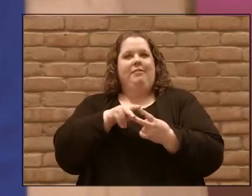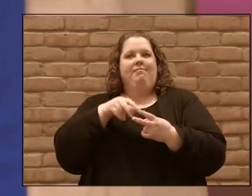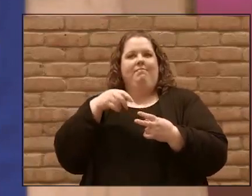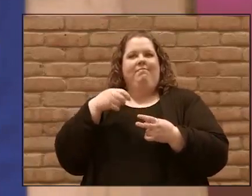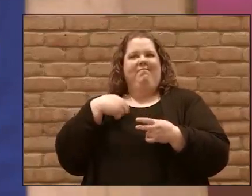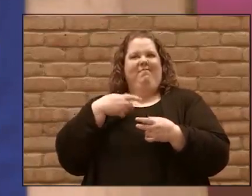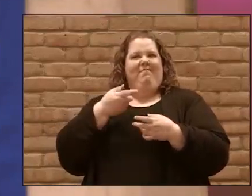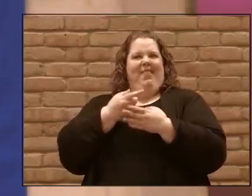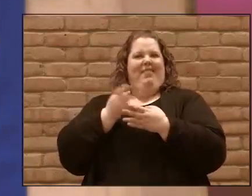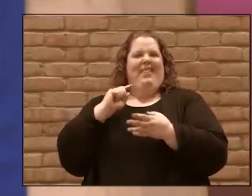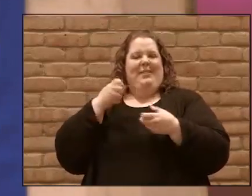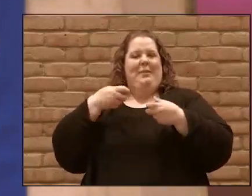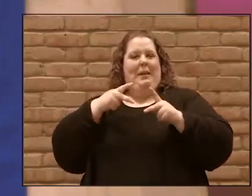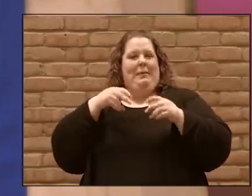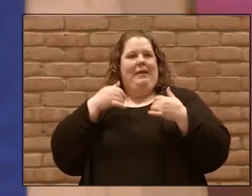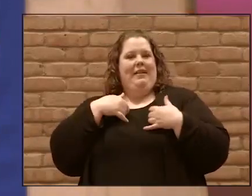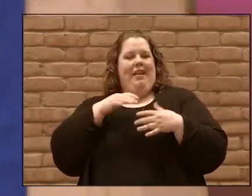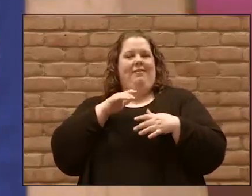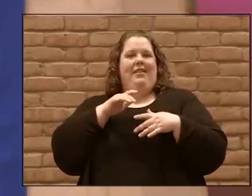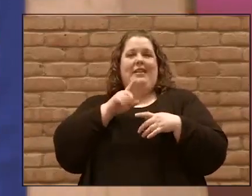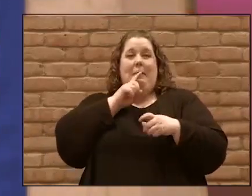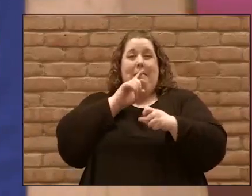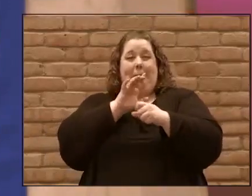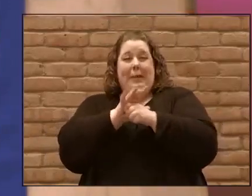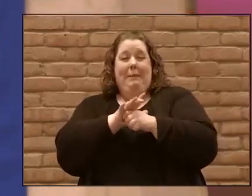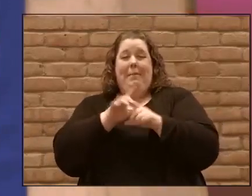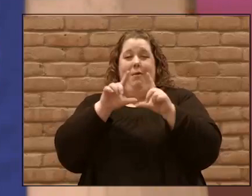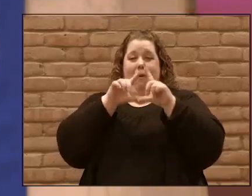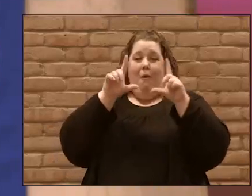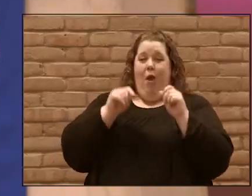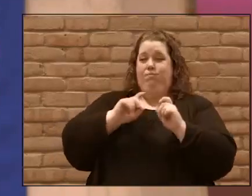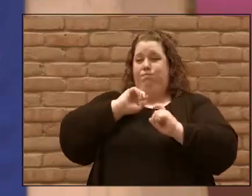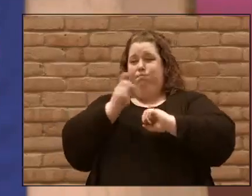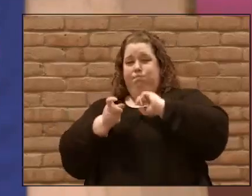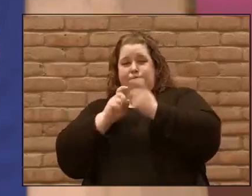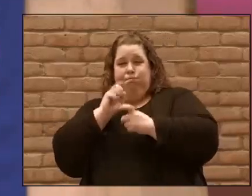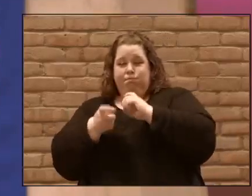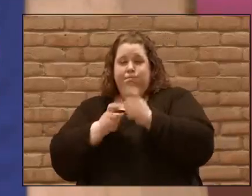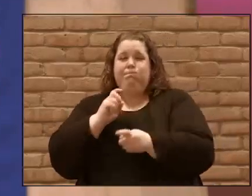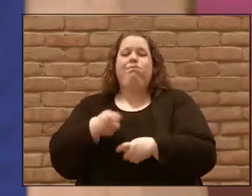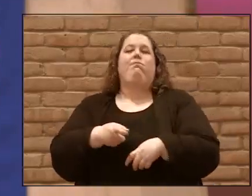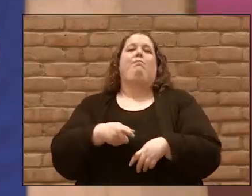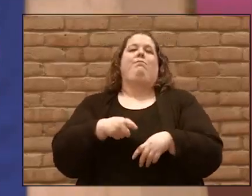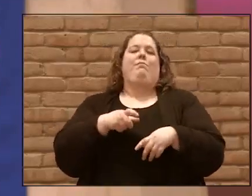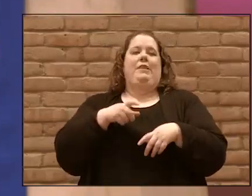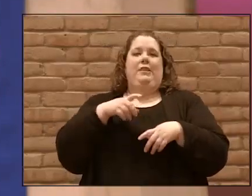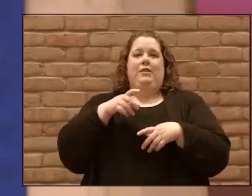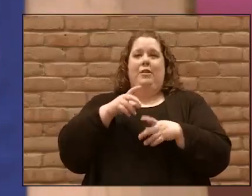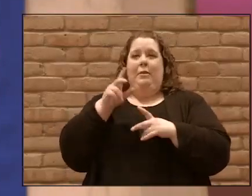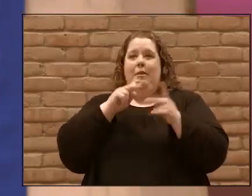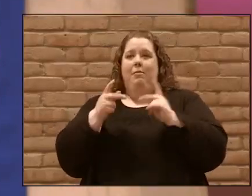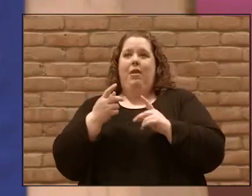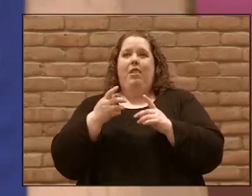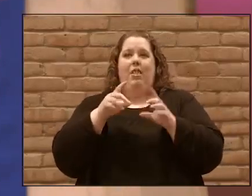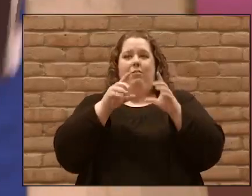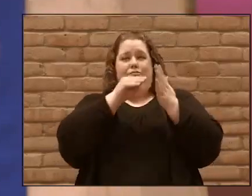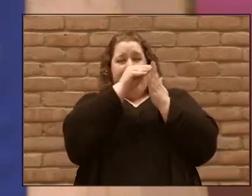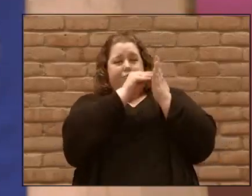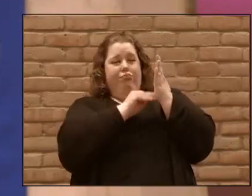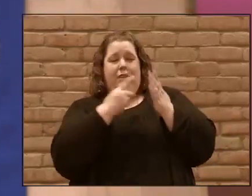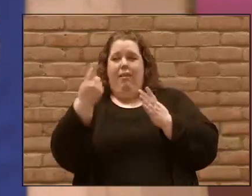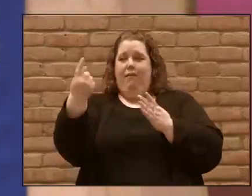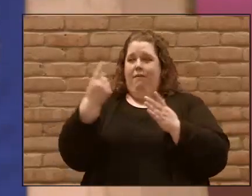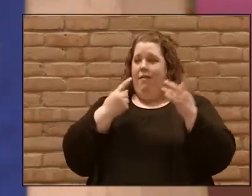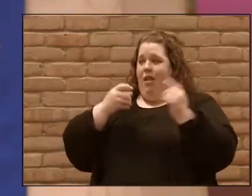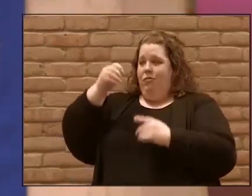Thank you. And it was so great to see people coming forward or filling it out online and then praying